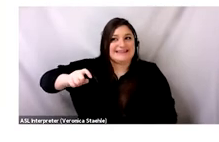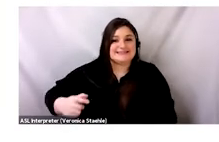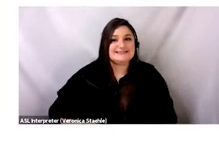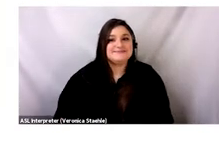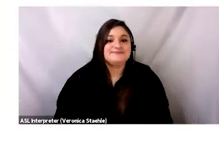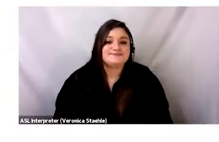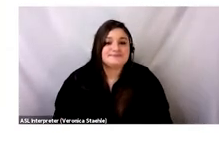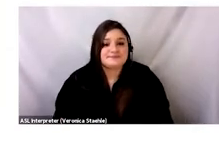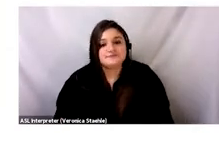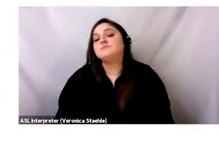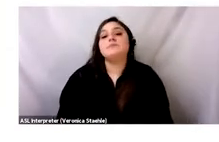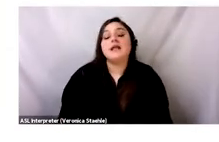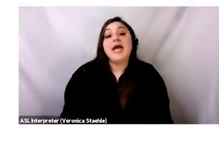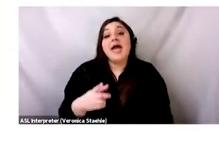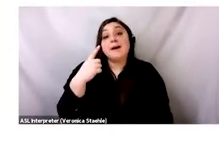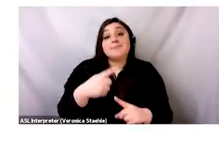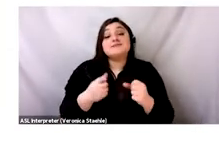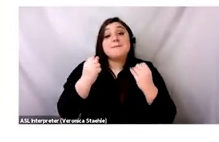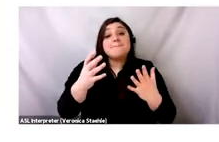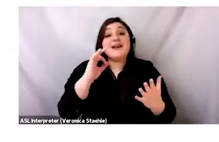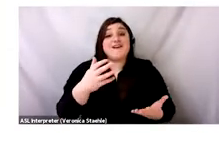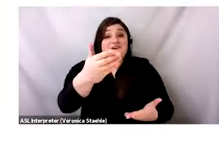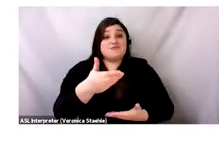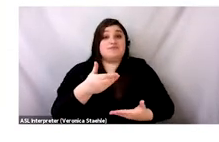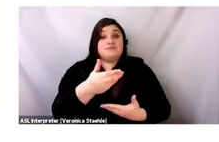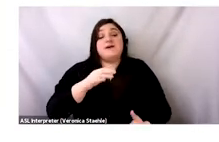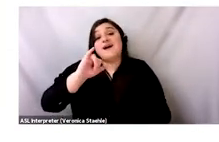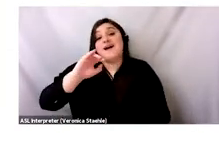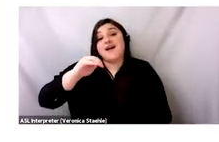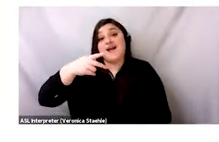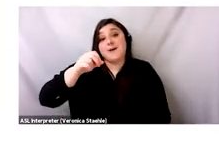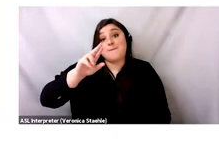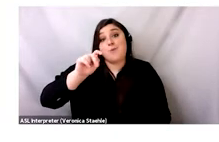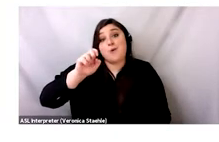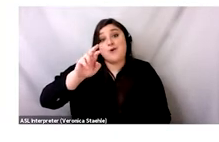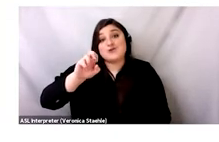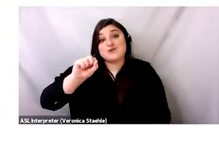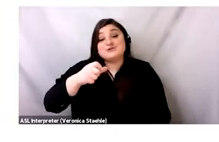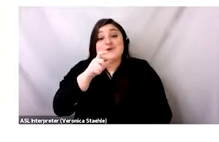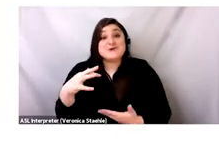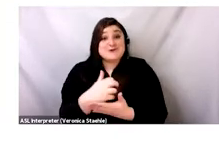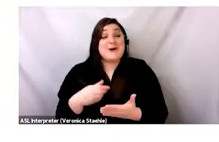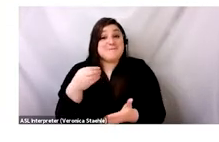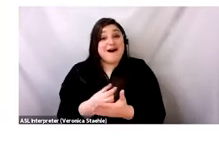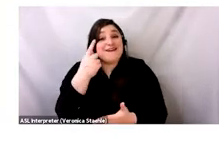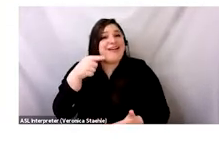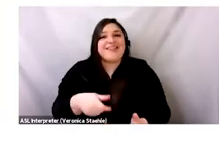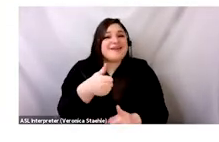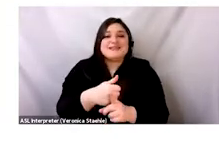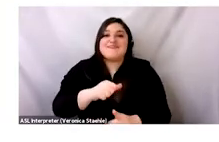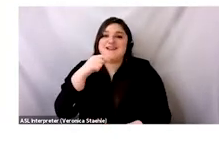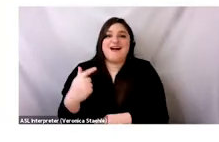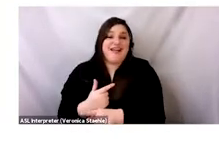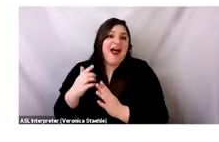if you note, is the fact that most of the importers are, or that many of the importers are not Ghanaian, and there is an increase in foreigners